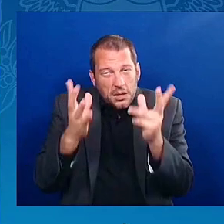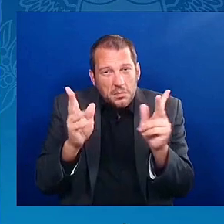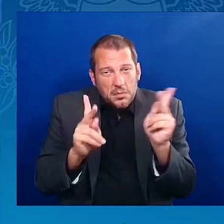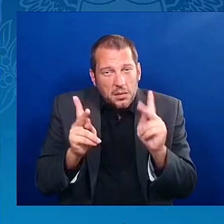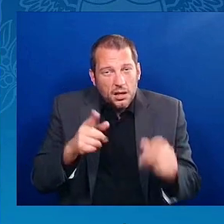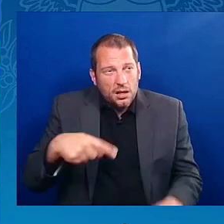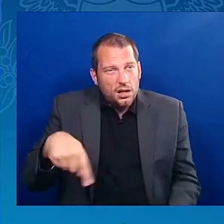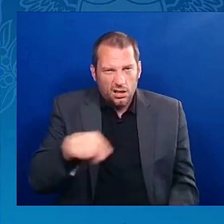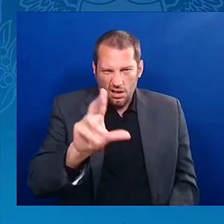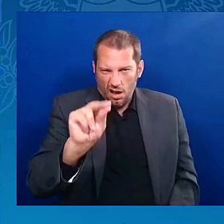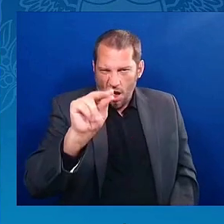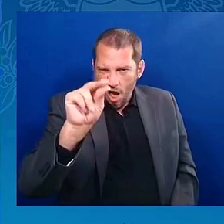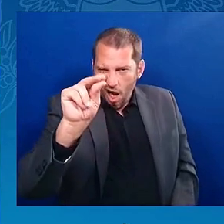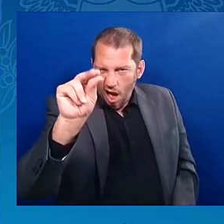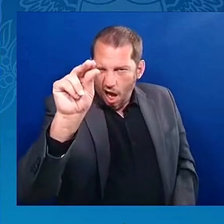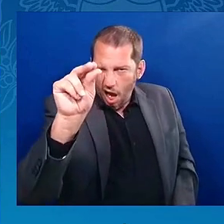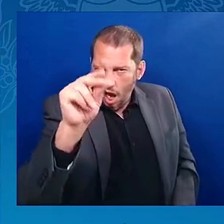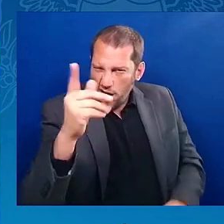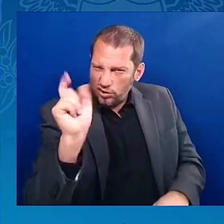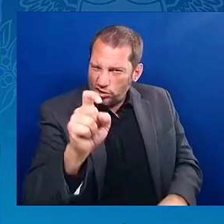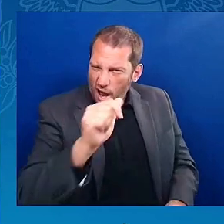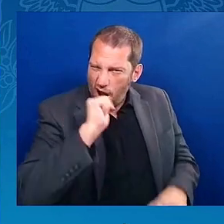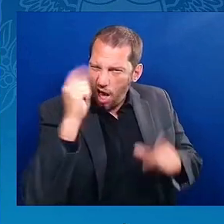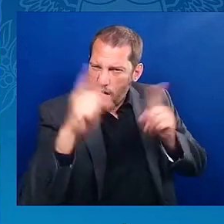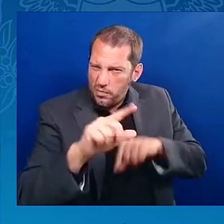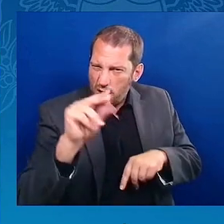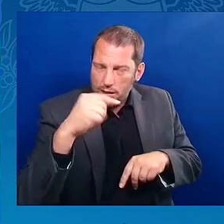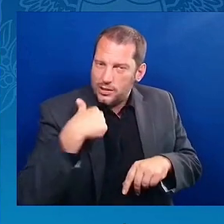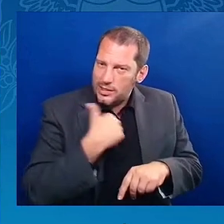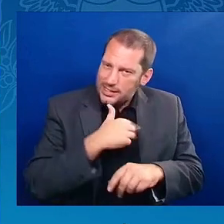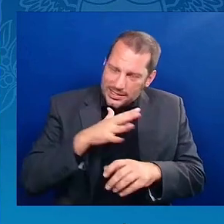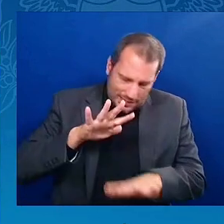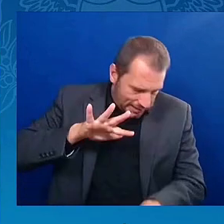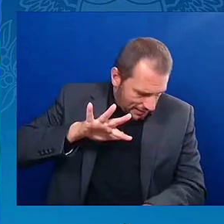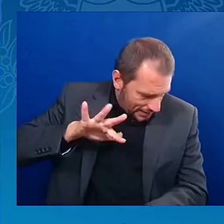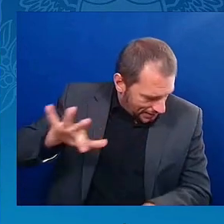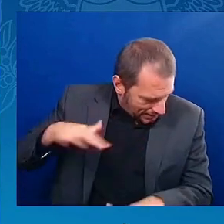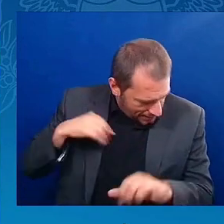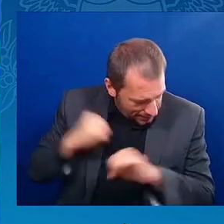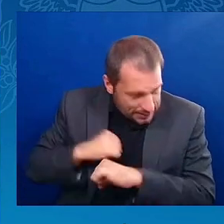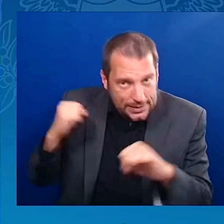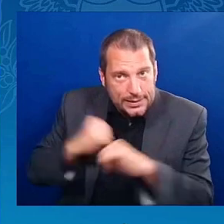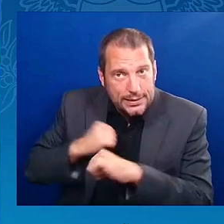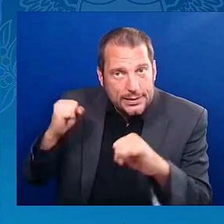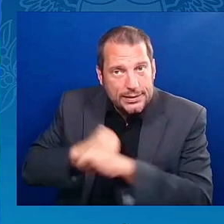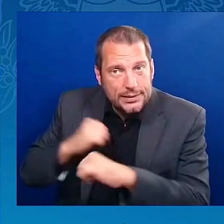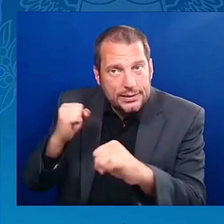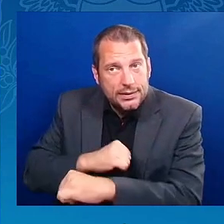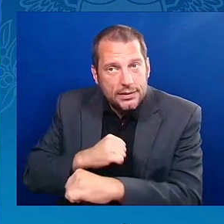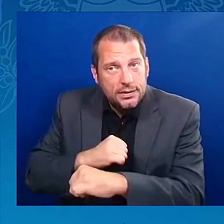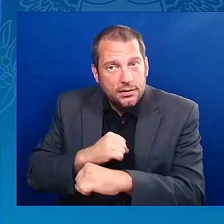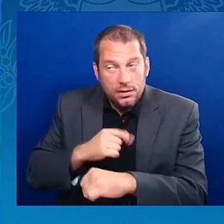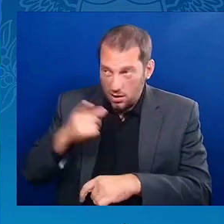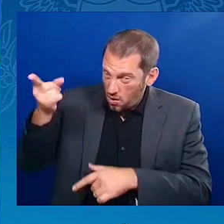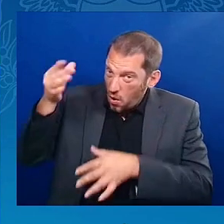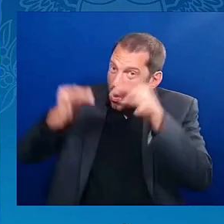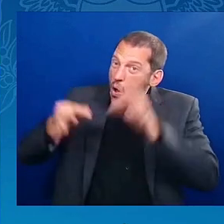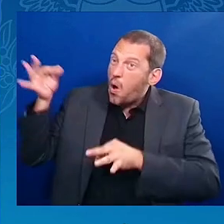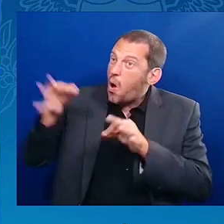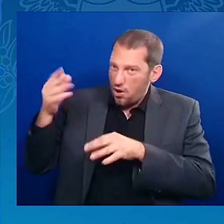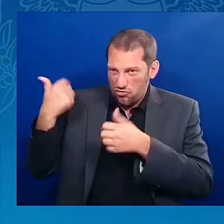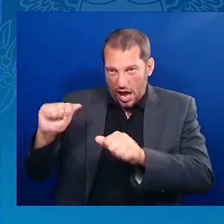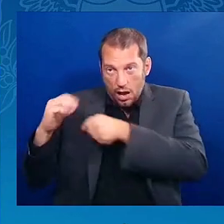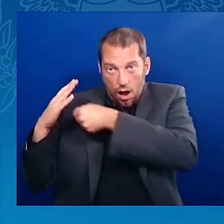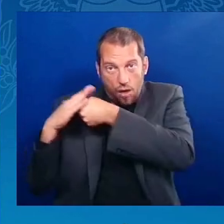push it through. The courts ruled against us on a part of it, and so we found another way of doing it. But here's the thing about student loan